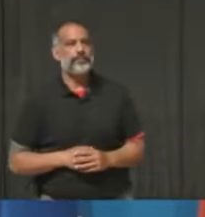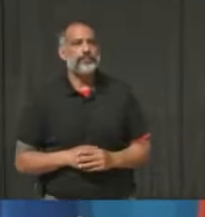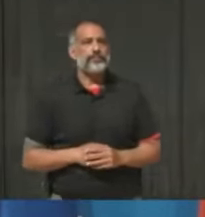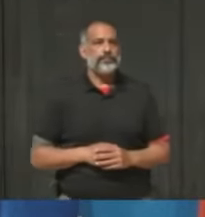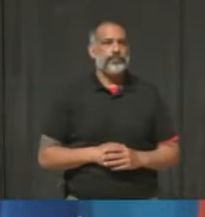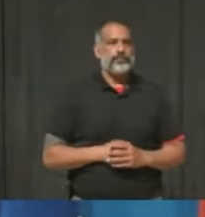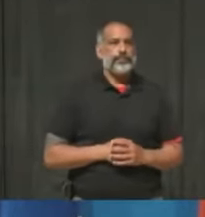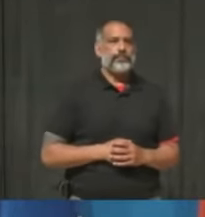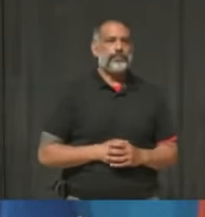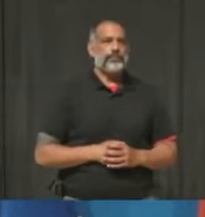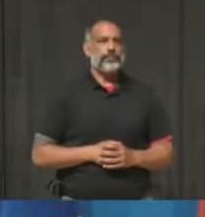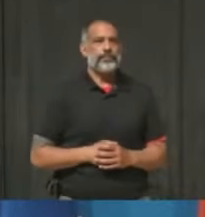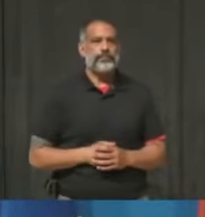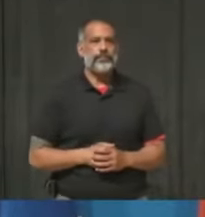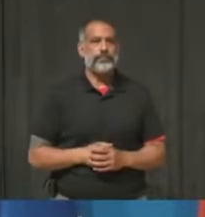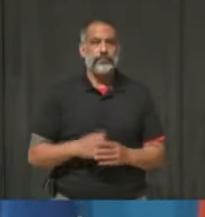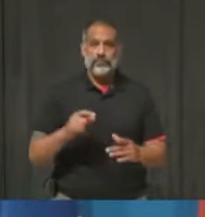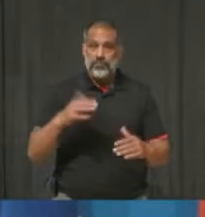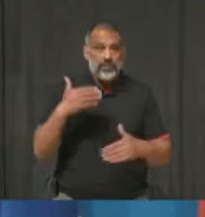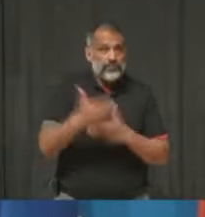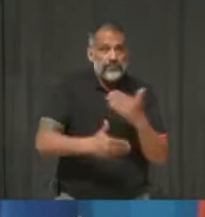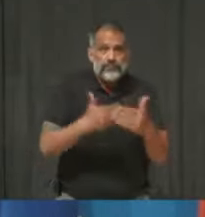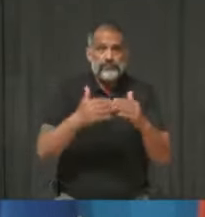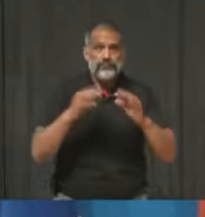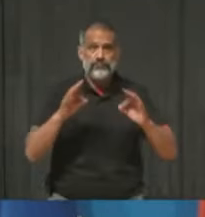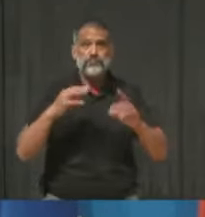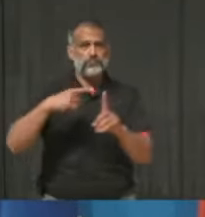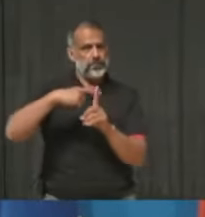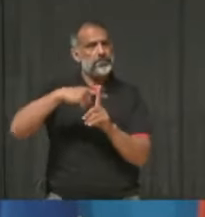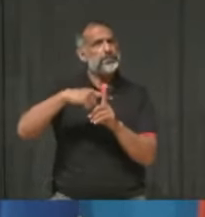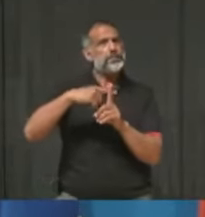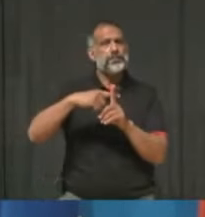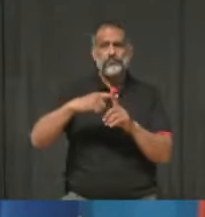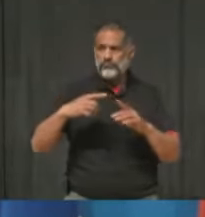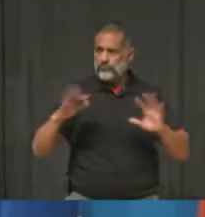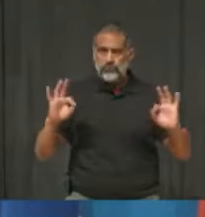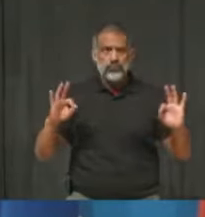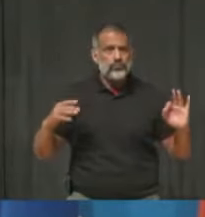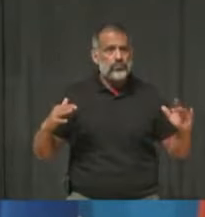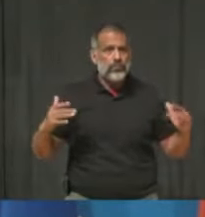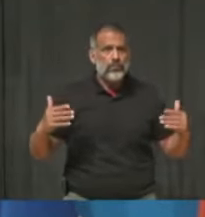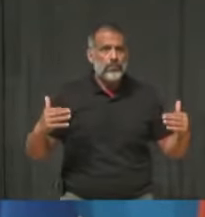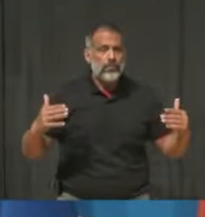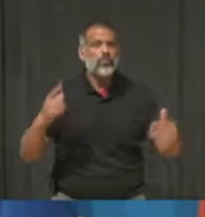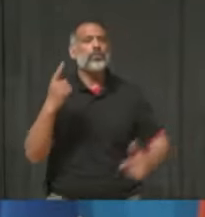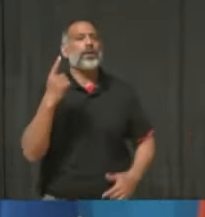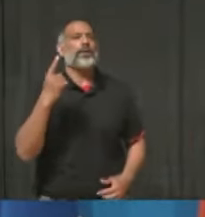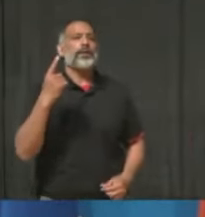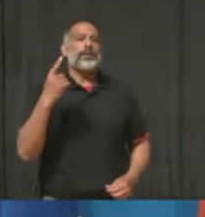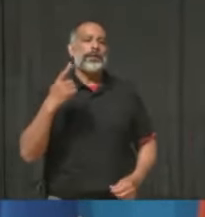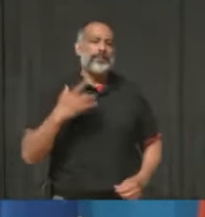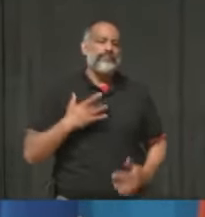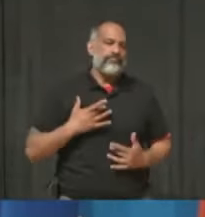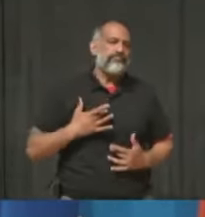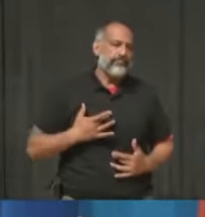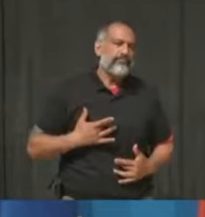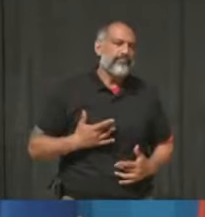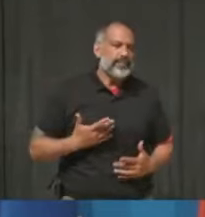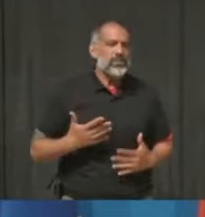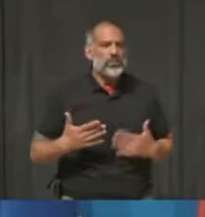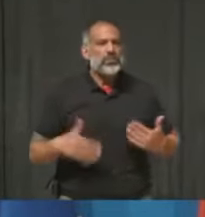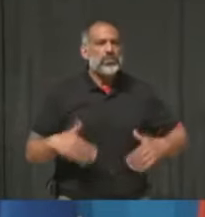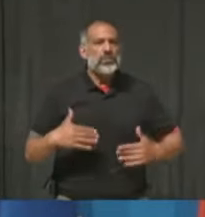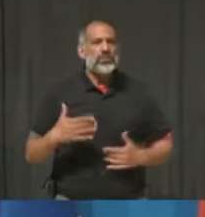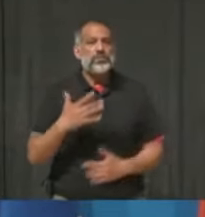All of this progress is incredible news. The less encouraging news is that we're anticipating that the